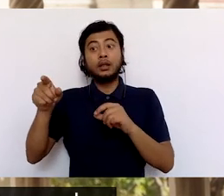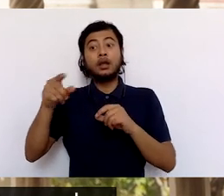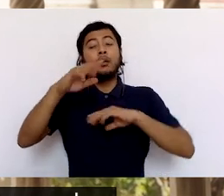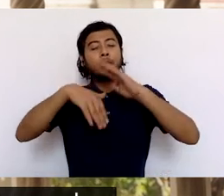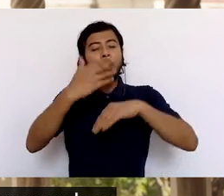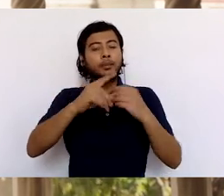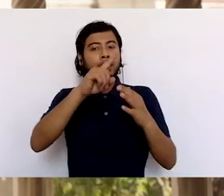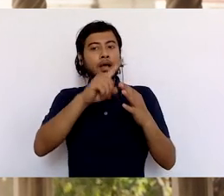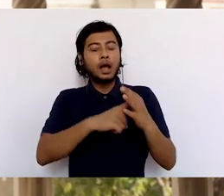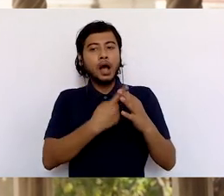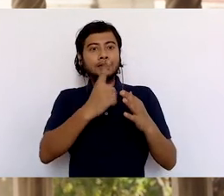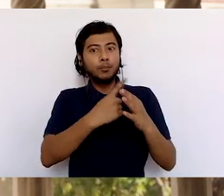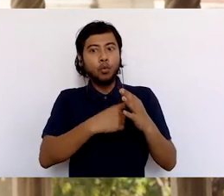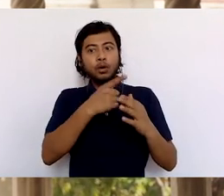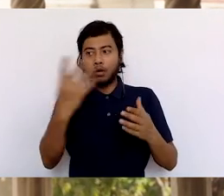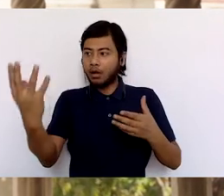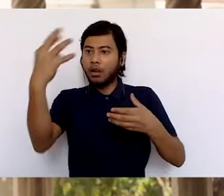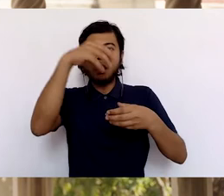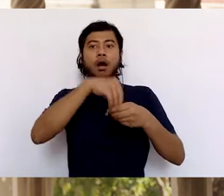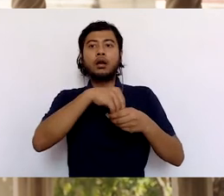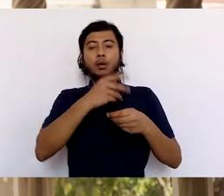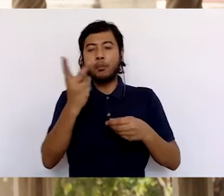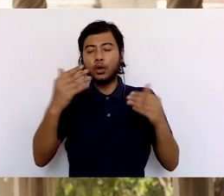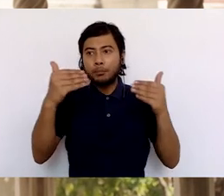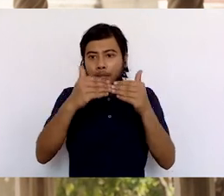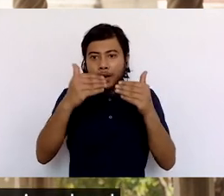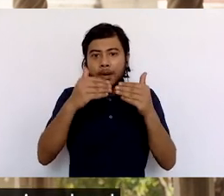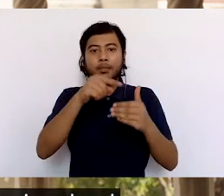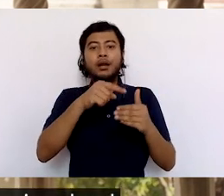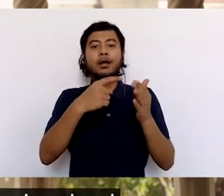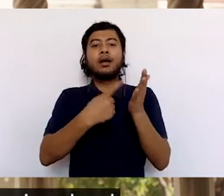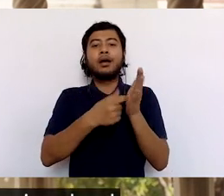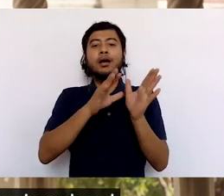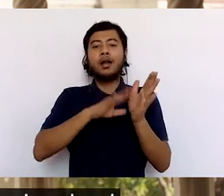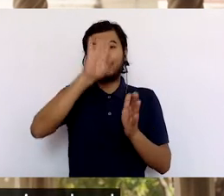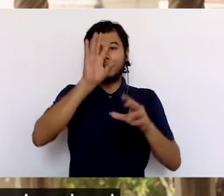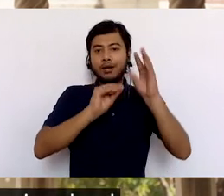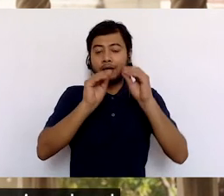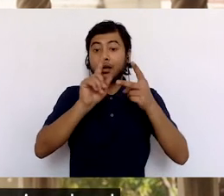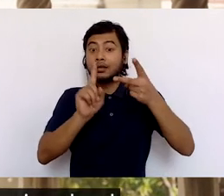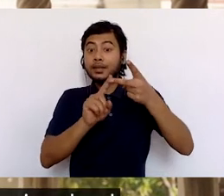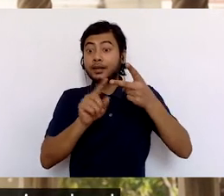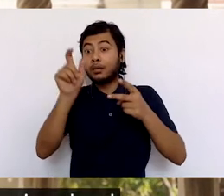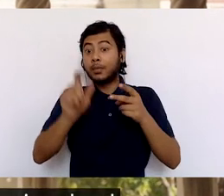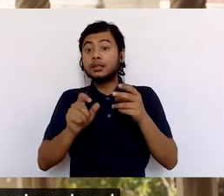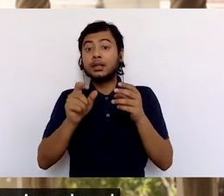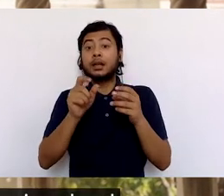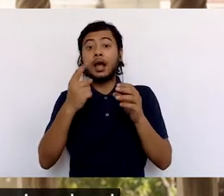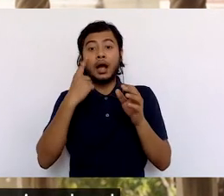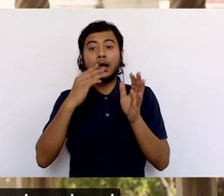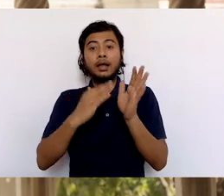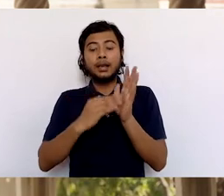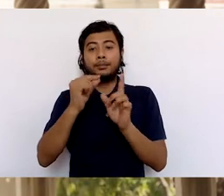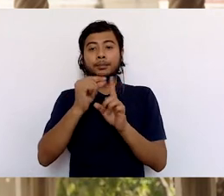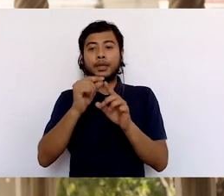court photographer, and that this is how Savai Ram Singh learnt. There is a possibility that someone else called Eugene Impey was involved,